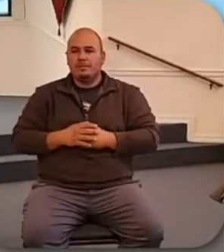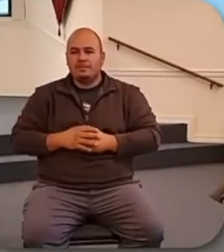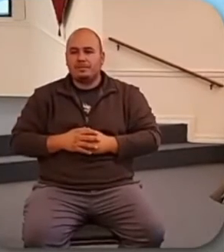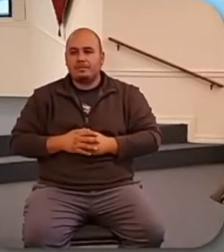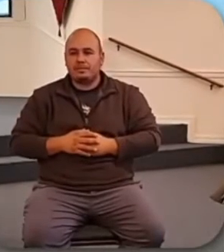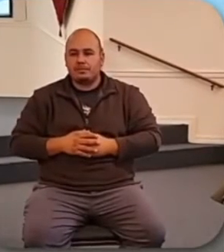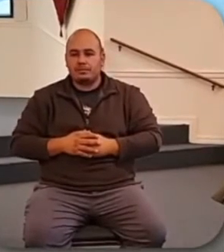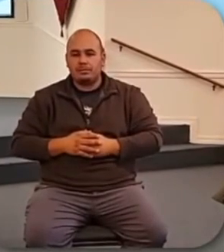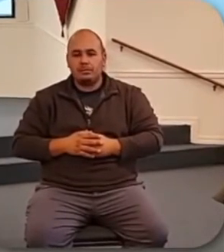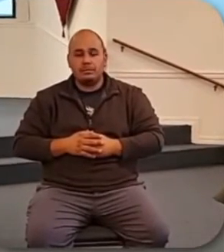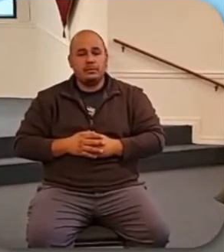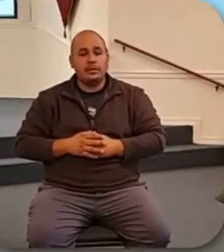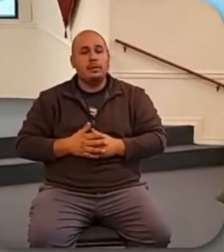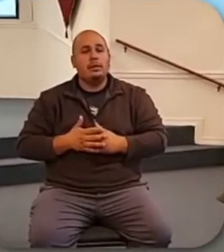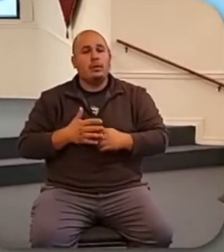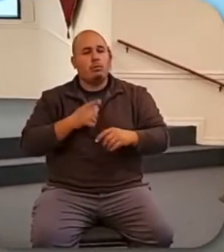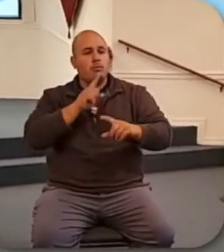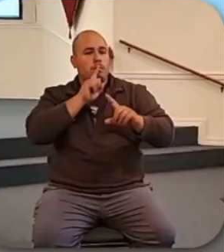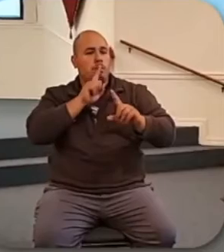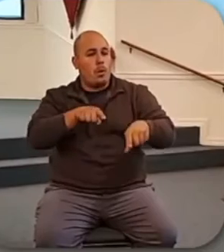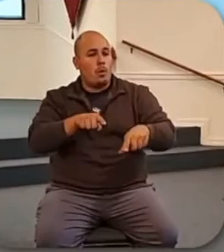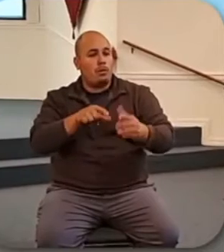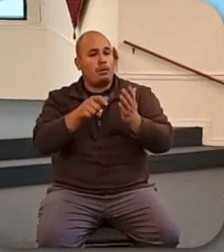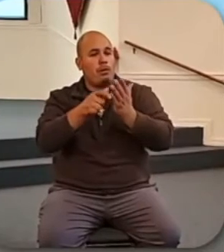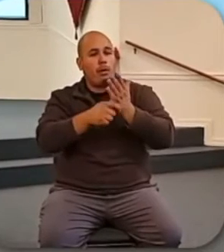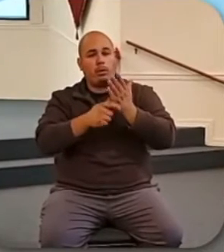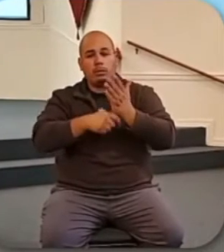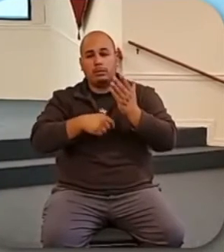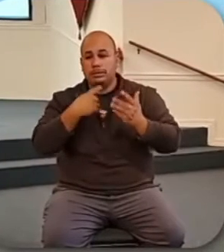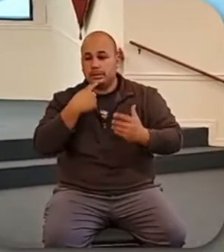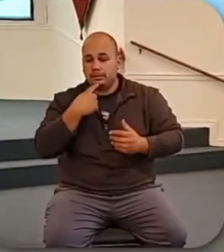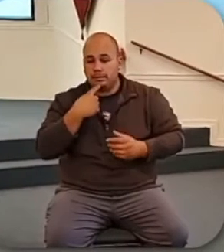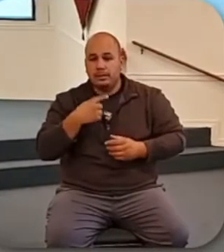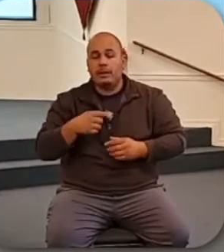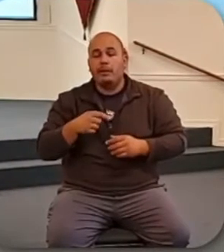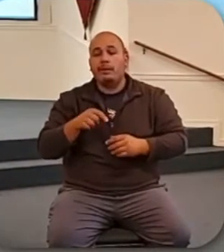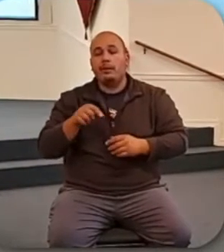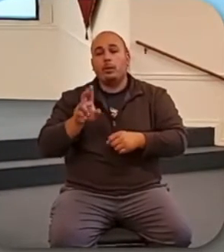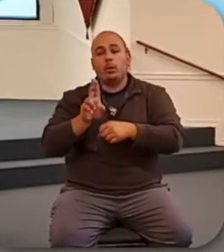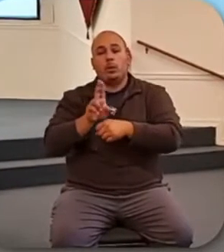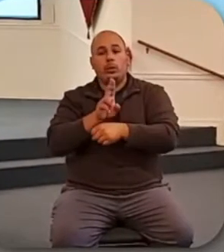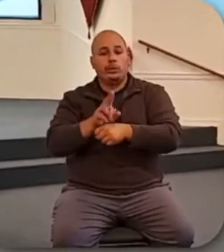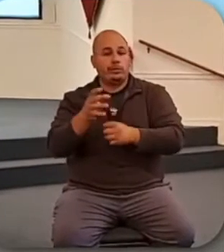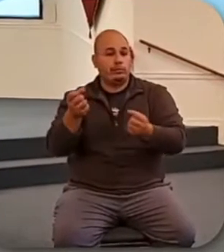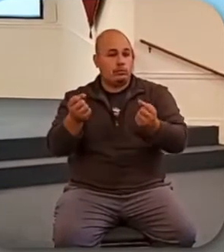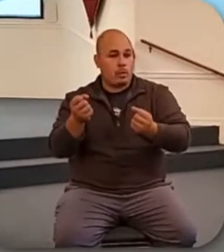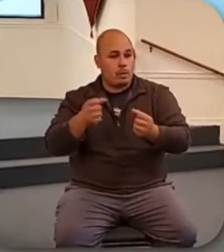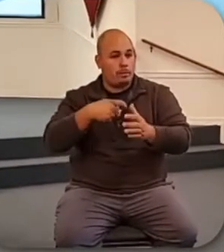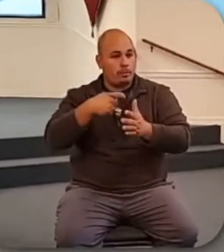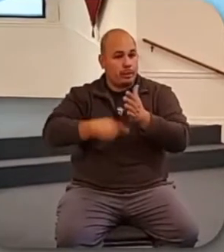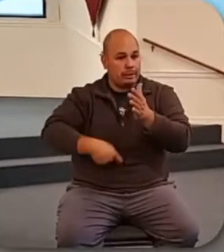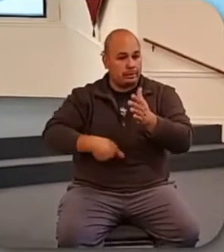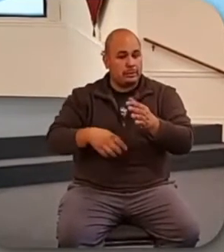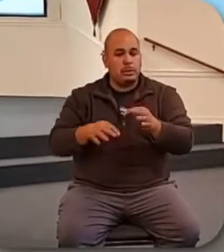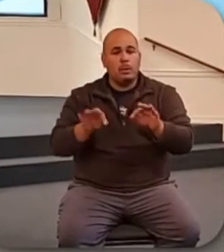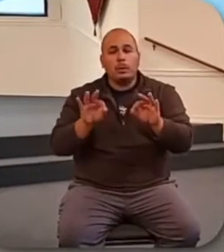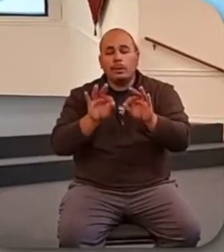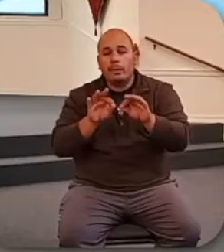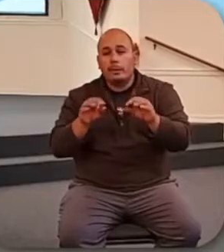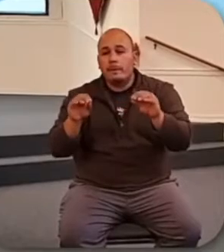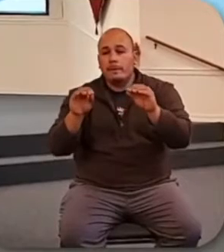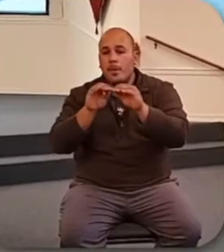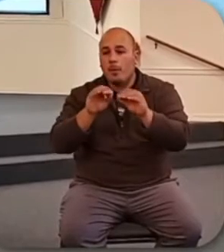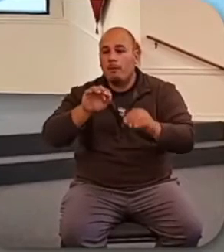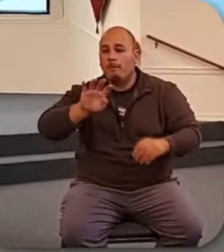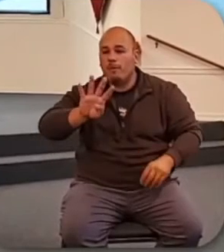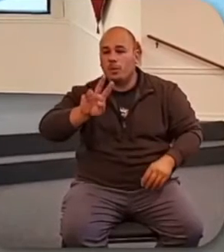A Consumer Reports article last month said used car prices are up 42% compared to just before the pandemic.